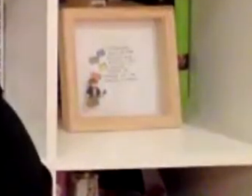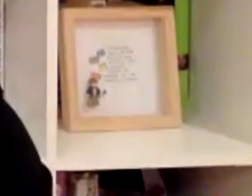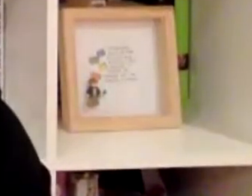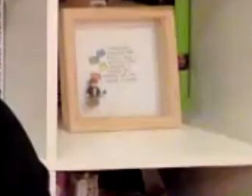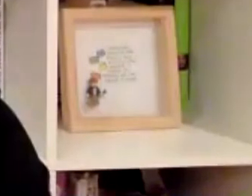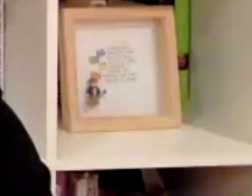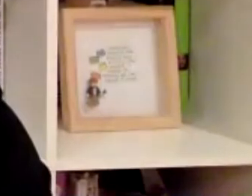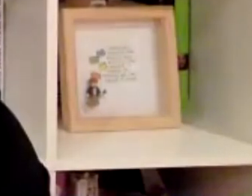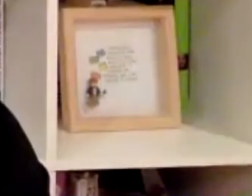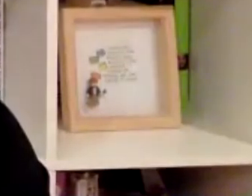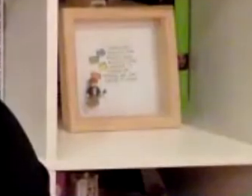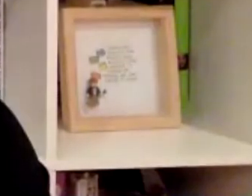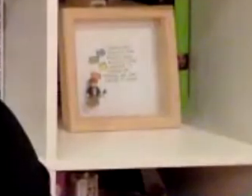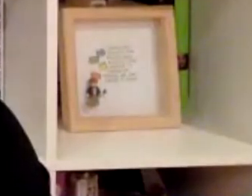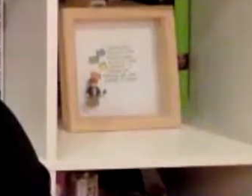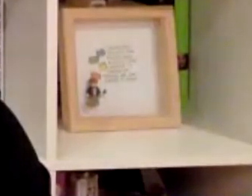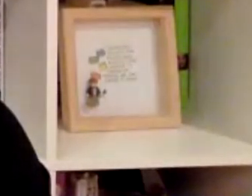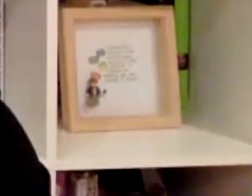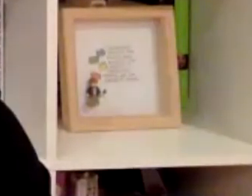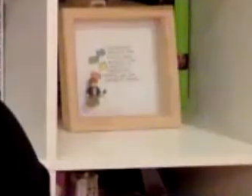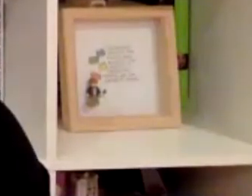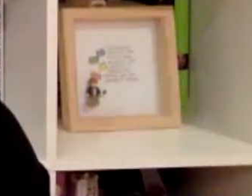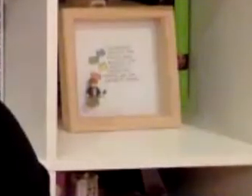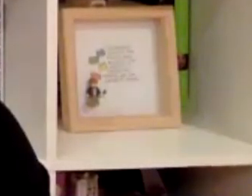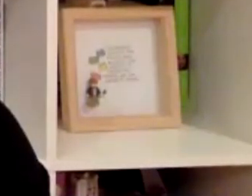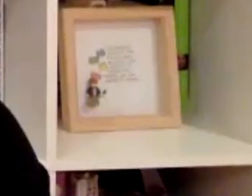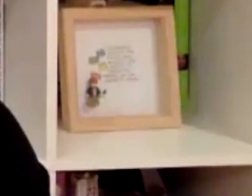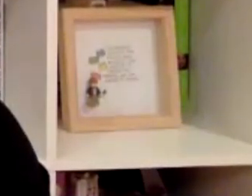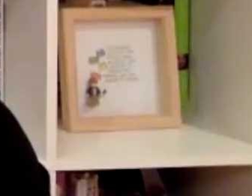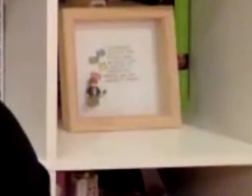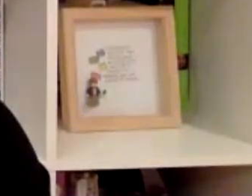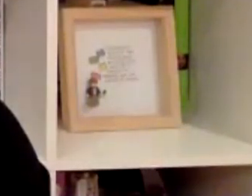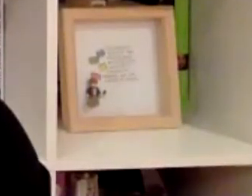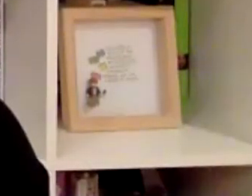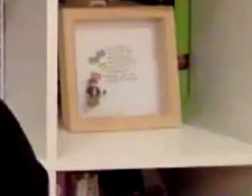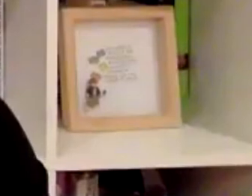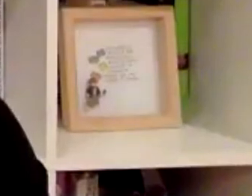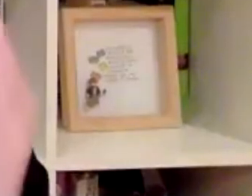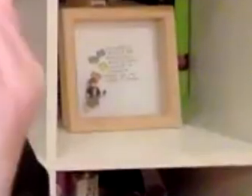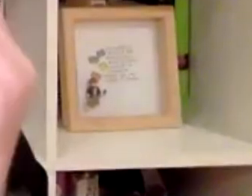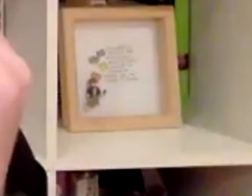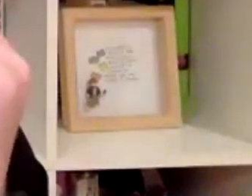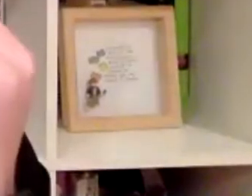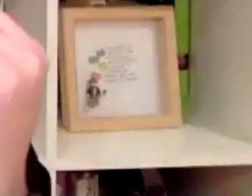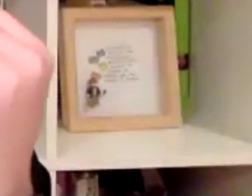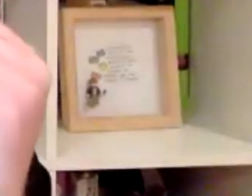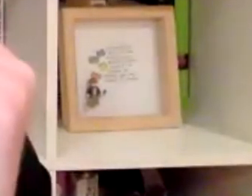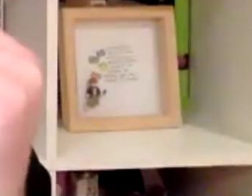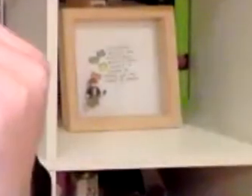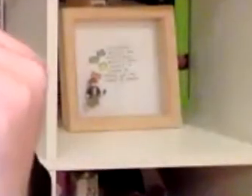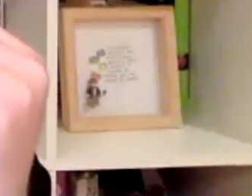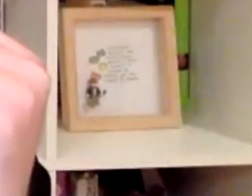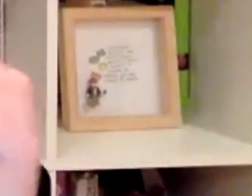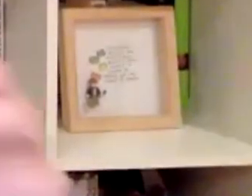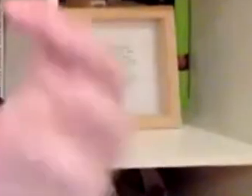working on will be you know whether that's uh arts whether that's through